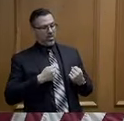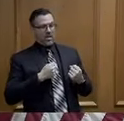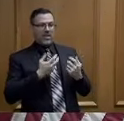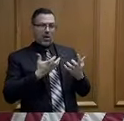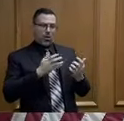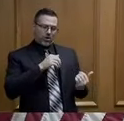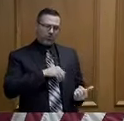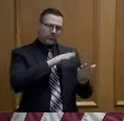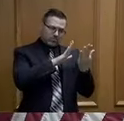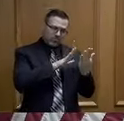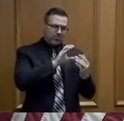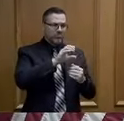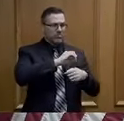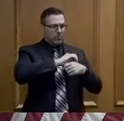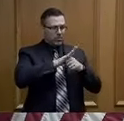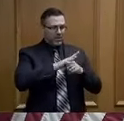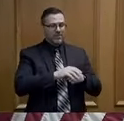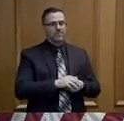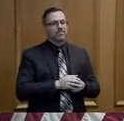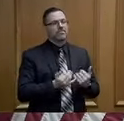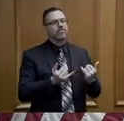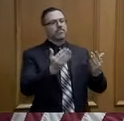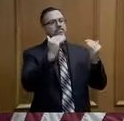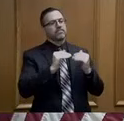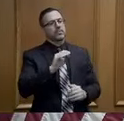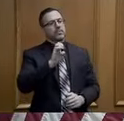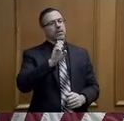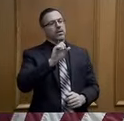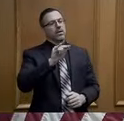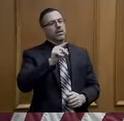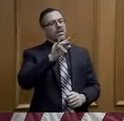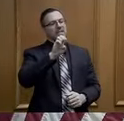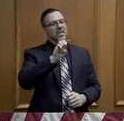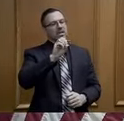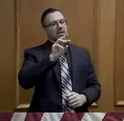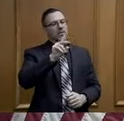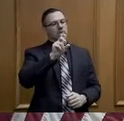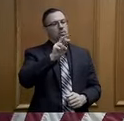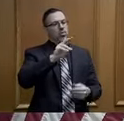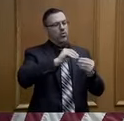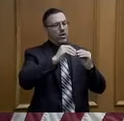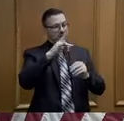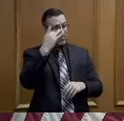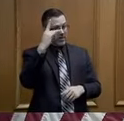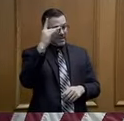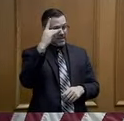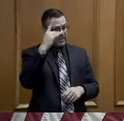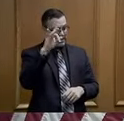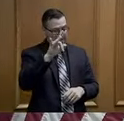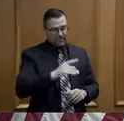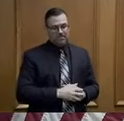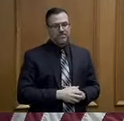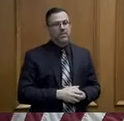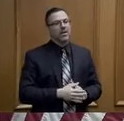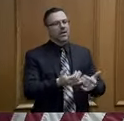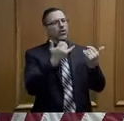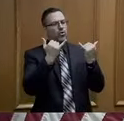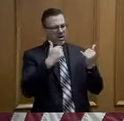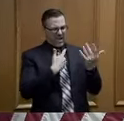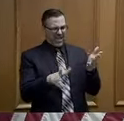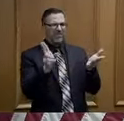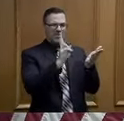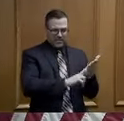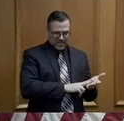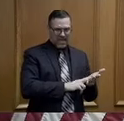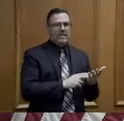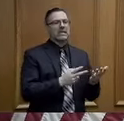I want to talk about executive order 18 as it relates to personal protective equipment. Today I signed executive order 18